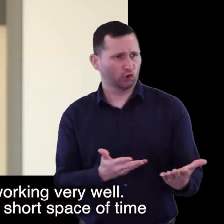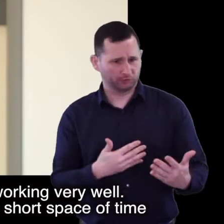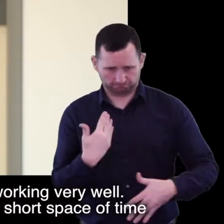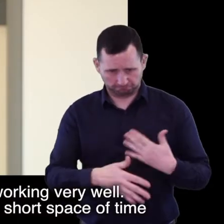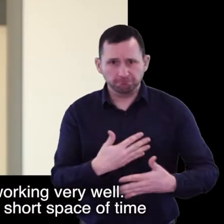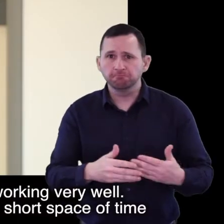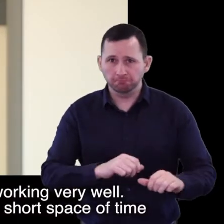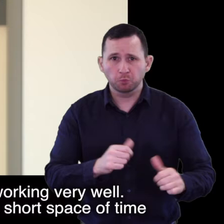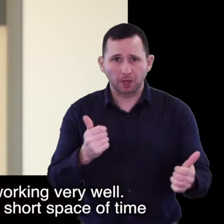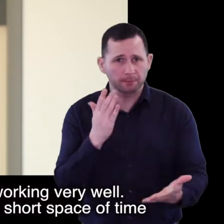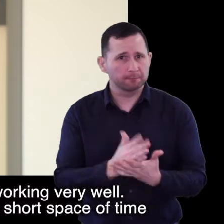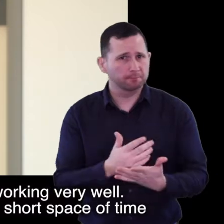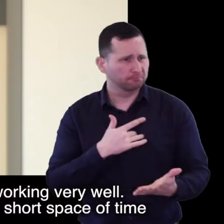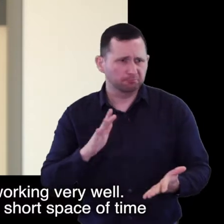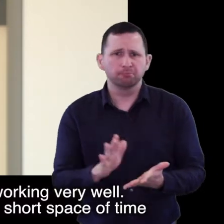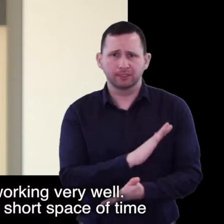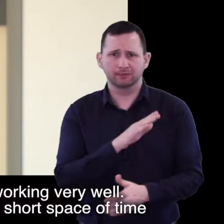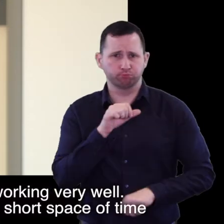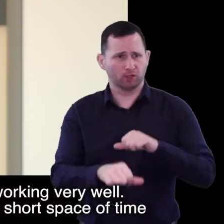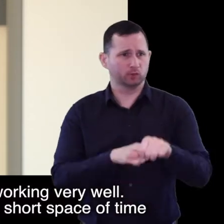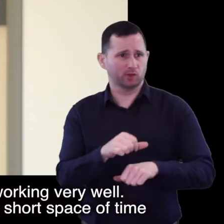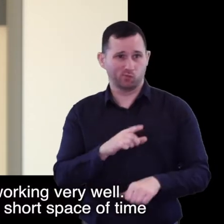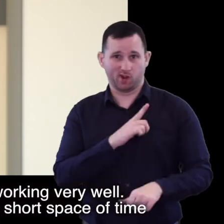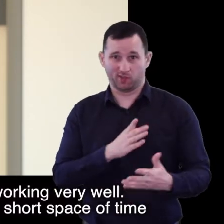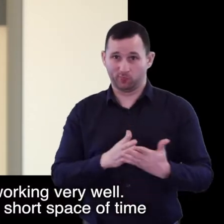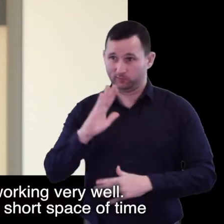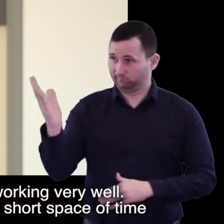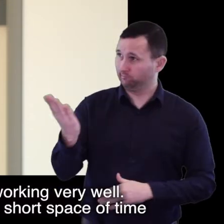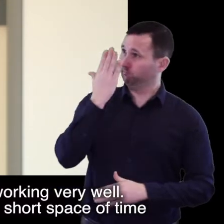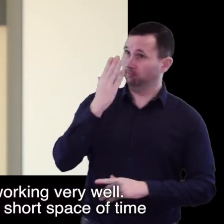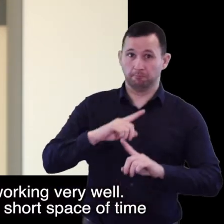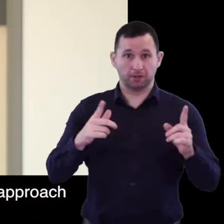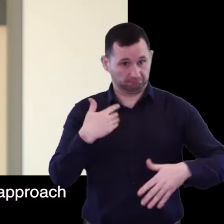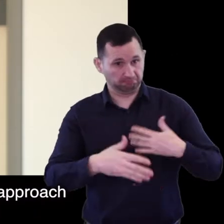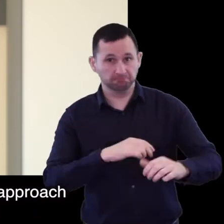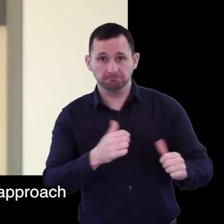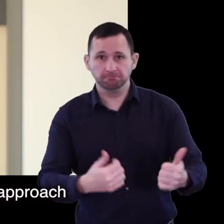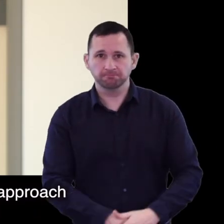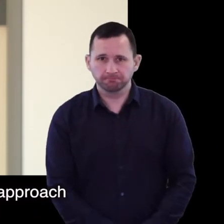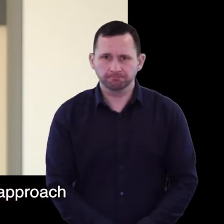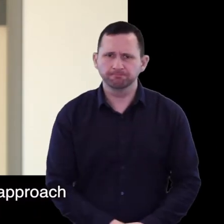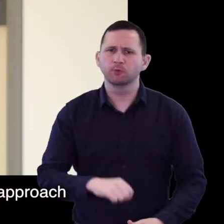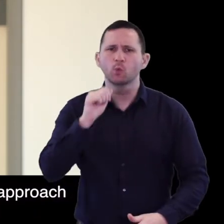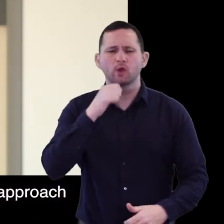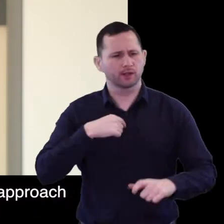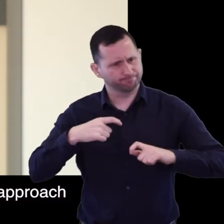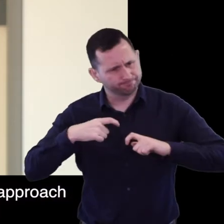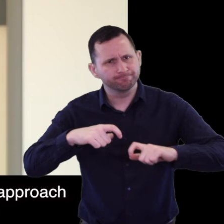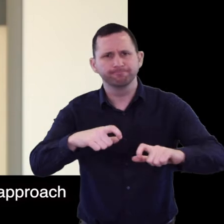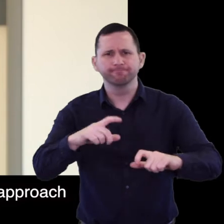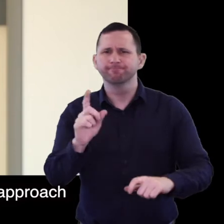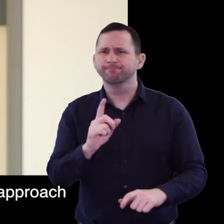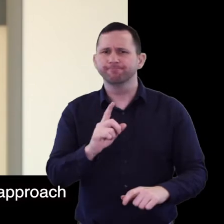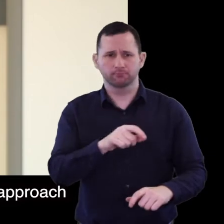it is working very well. We're very pleased with the progress we've made in the short space of time. We will continue to focus